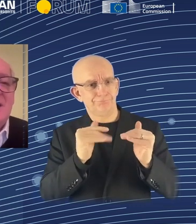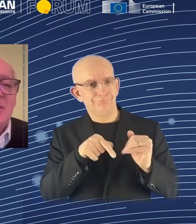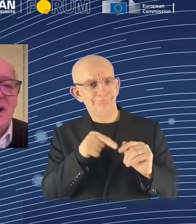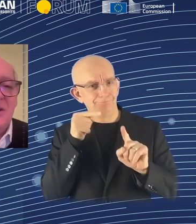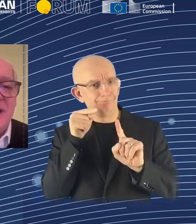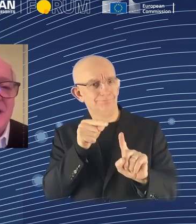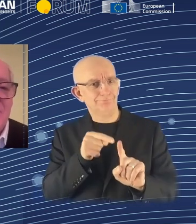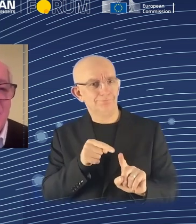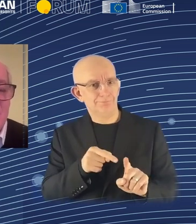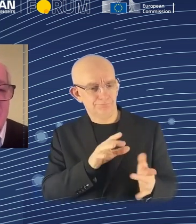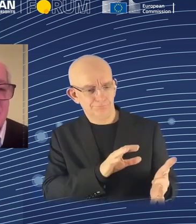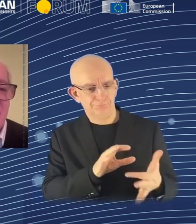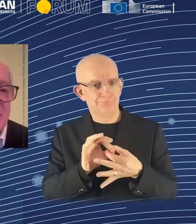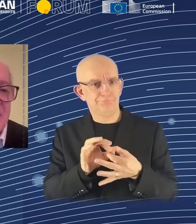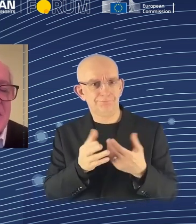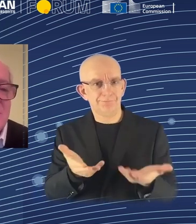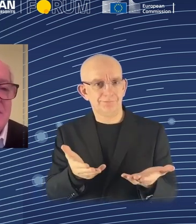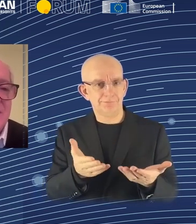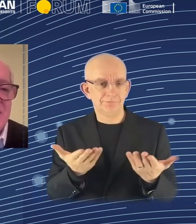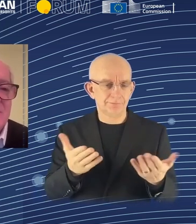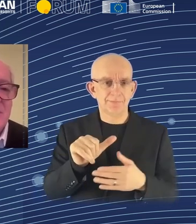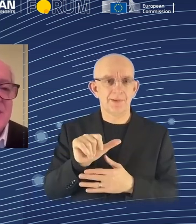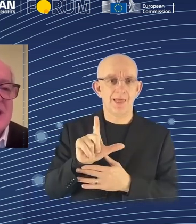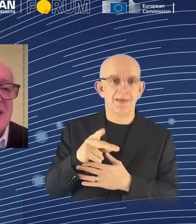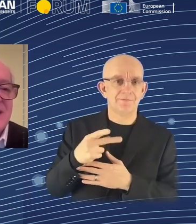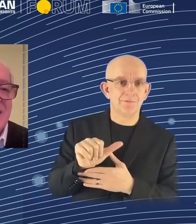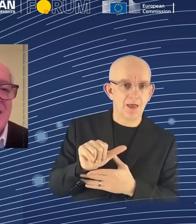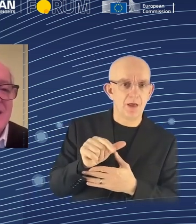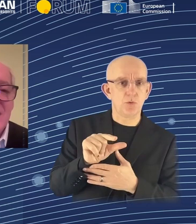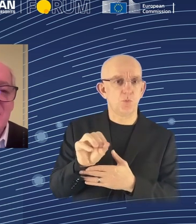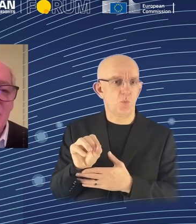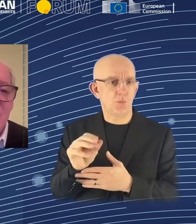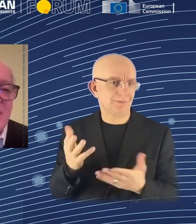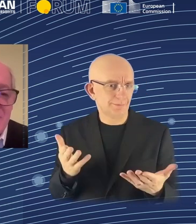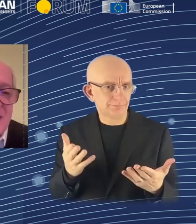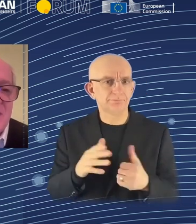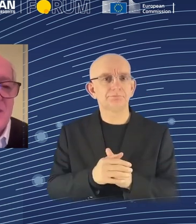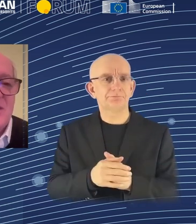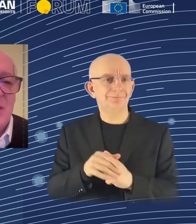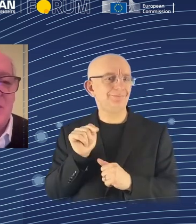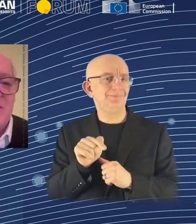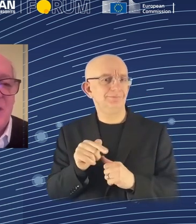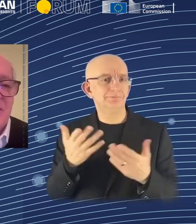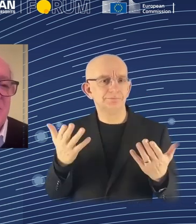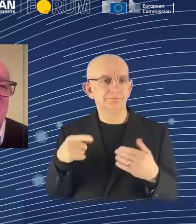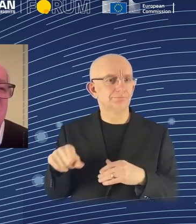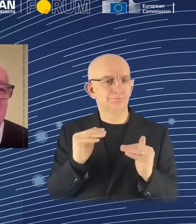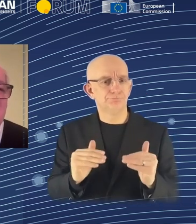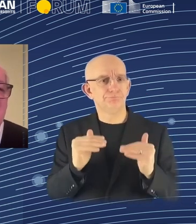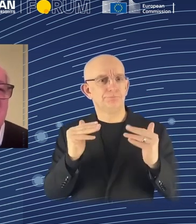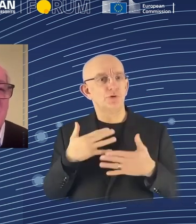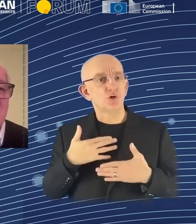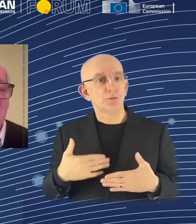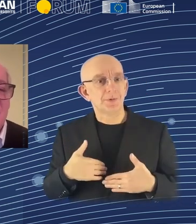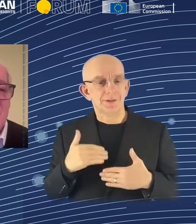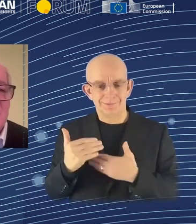where we give the objective of winning the game and it learns how to do it. And your navigation system on your smartphone where you just